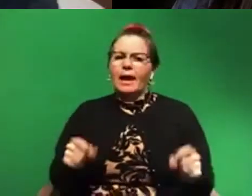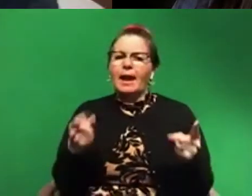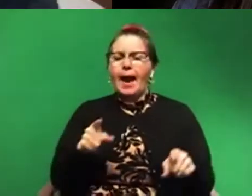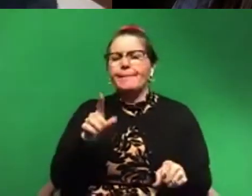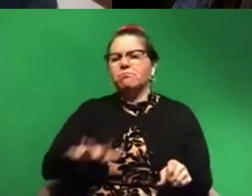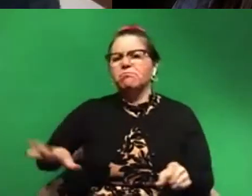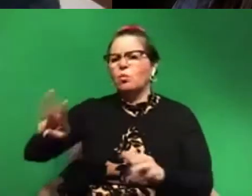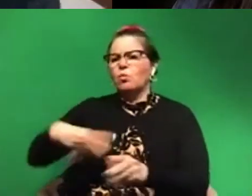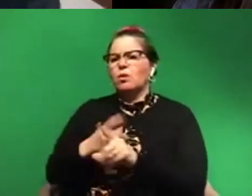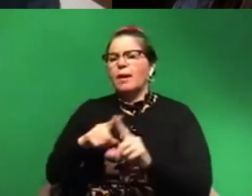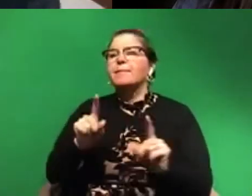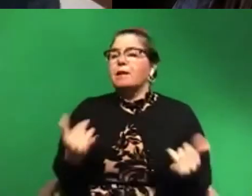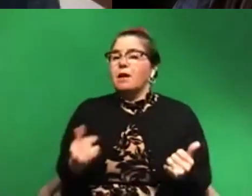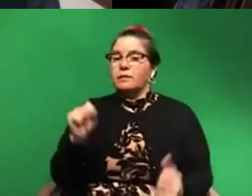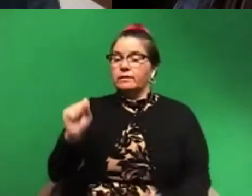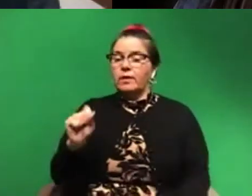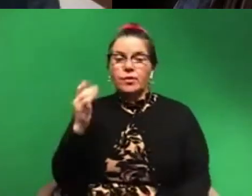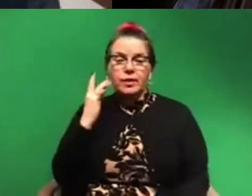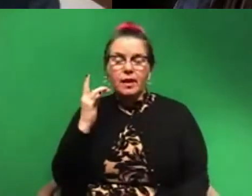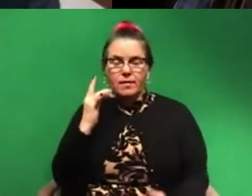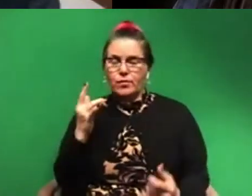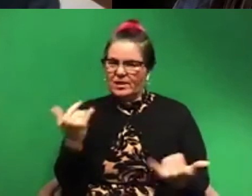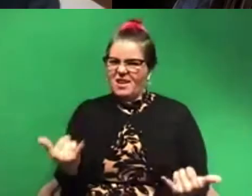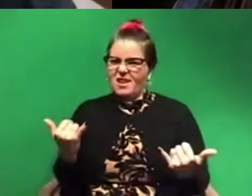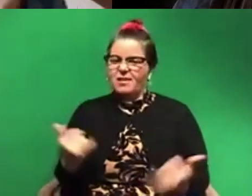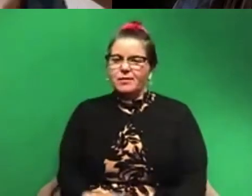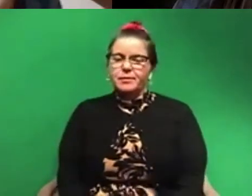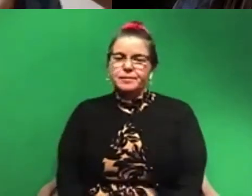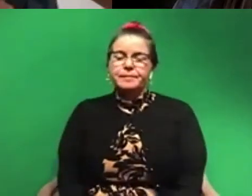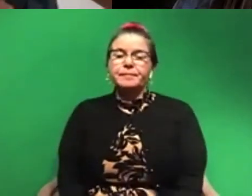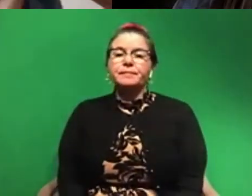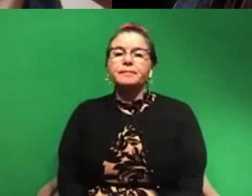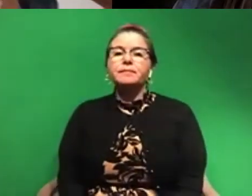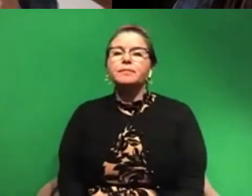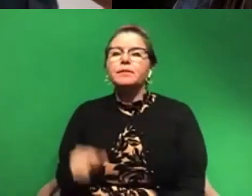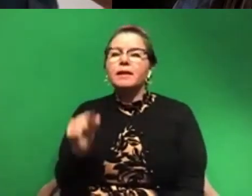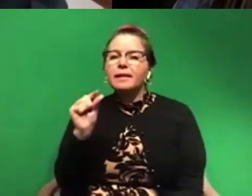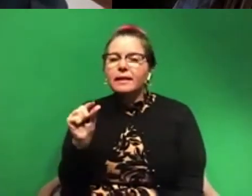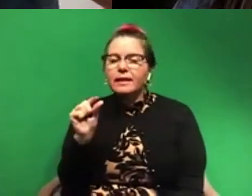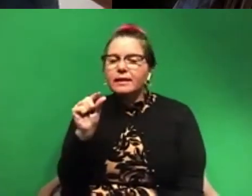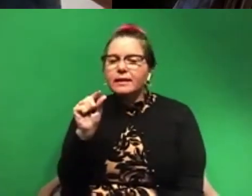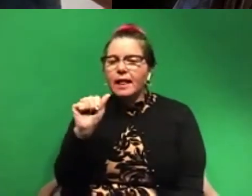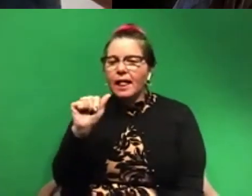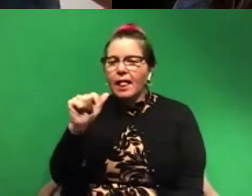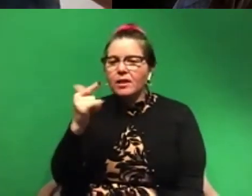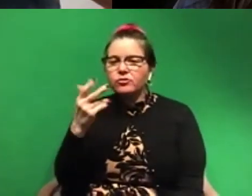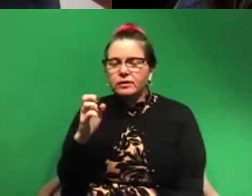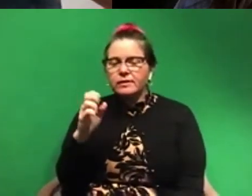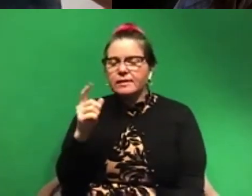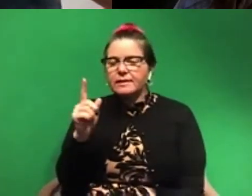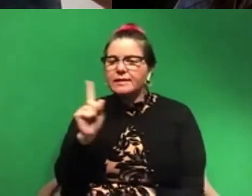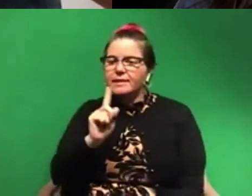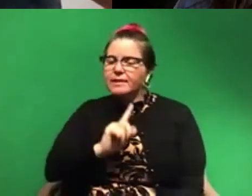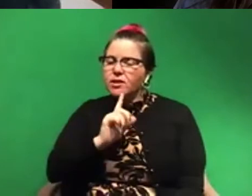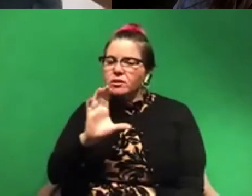it's playing now. Um, and those are little, uh, tiny algae, single cell algae that are living in the water.